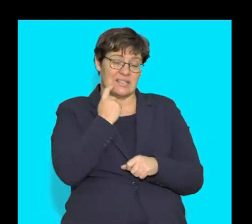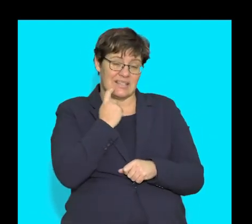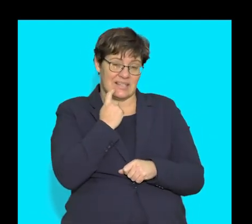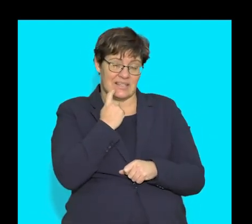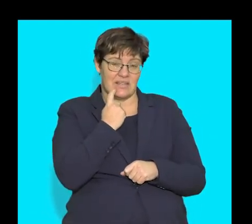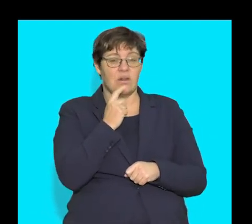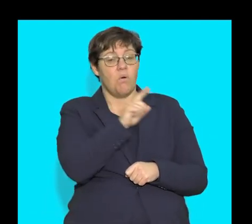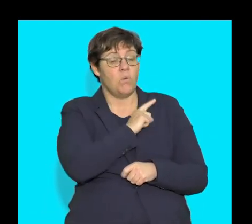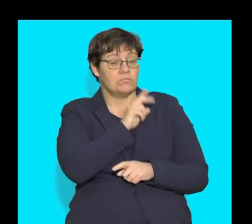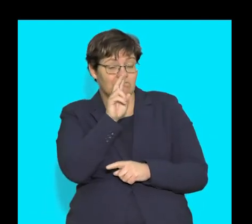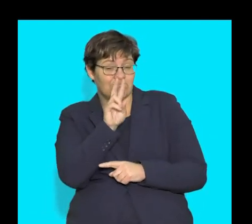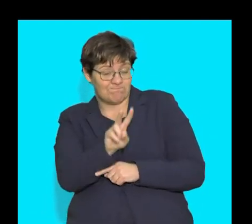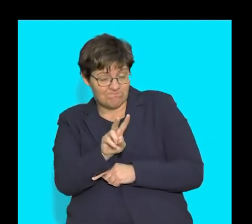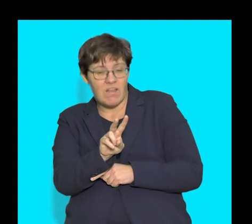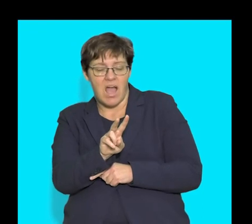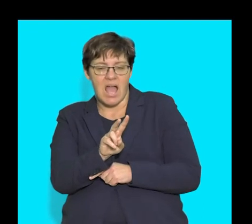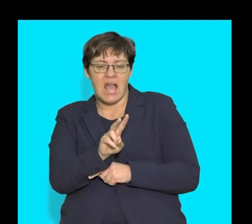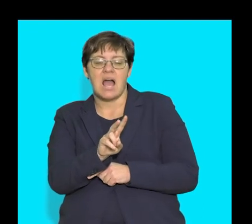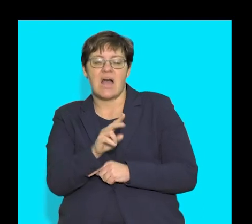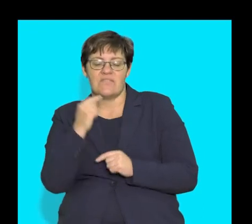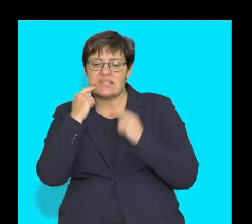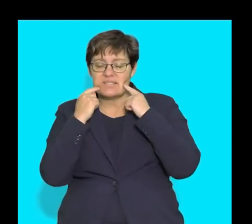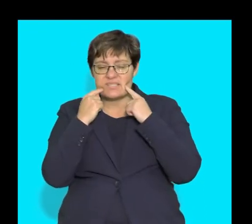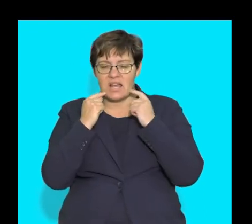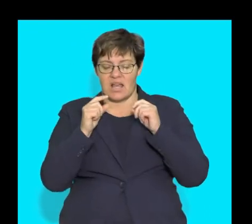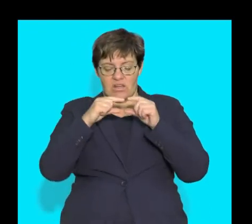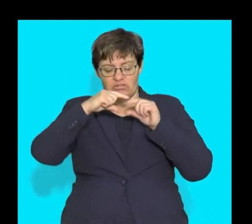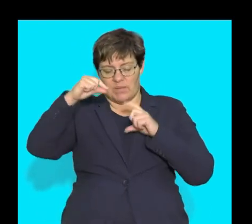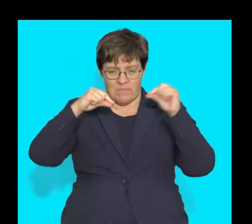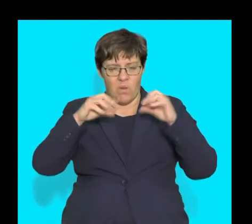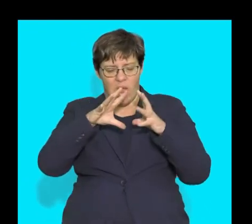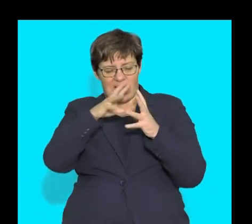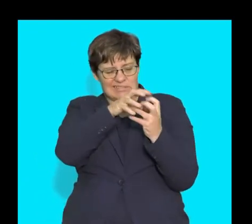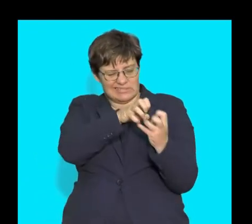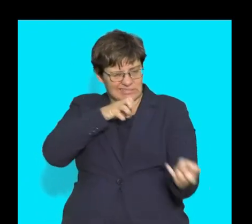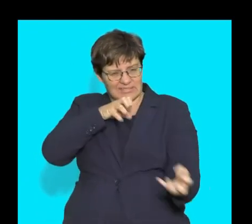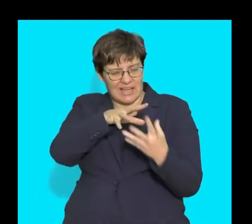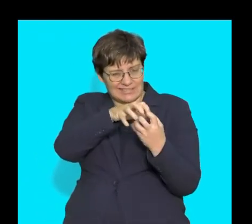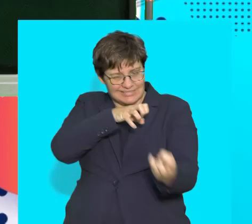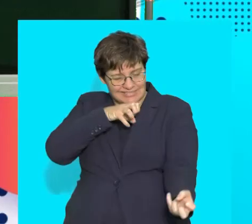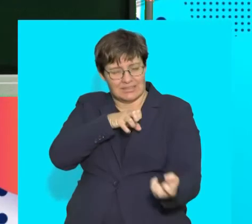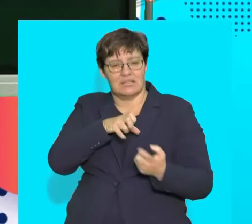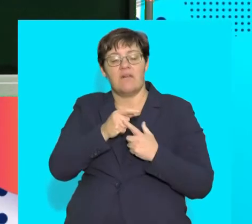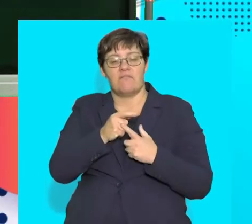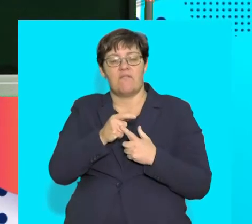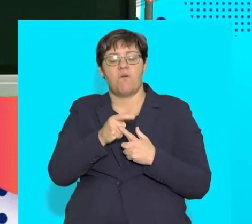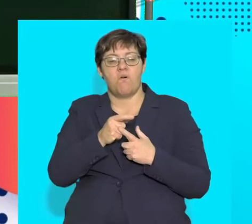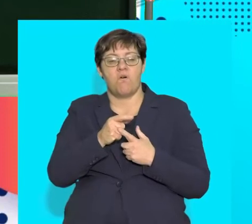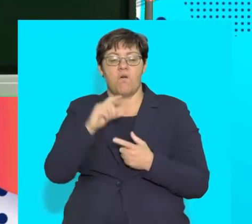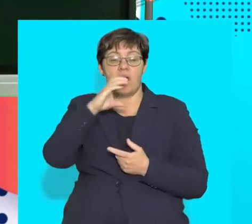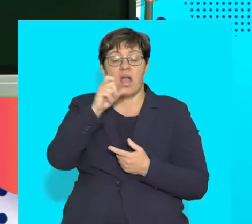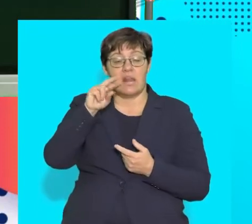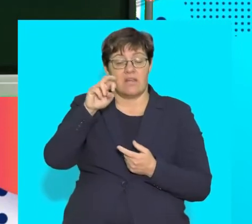large canines, and also you see these teeth which are triangular shaped, and it is typical found